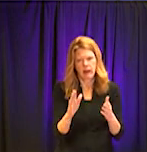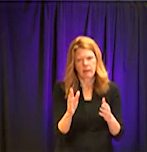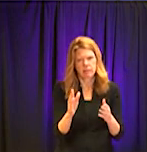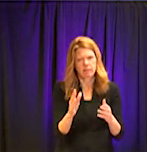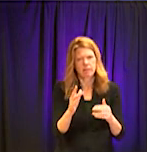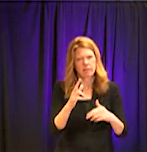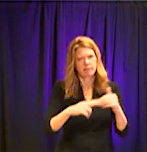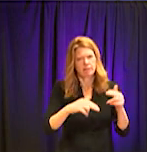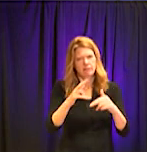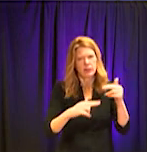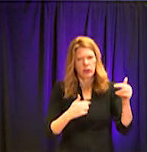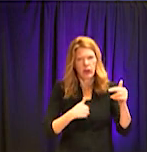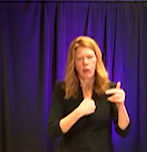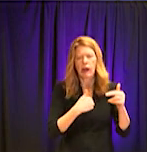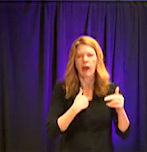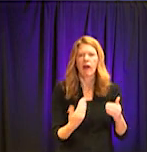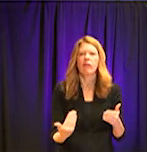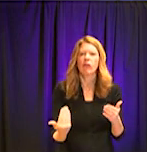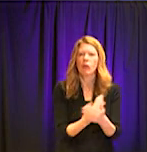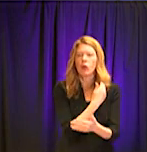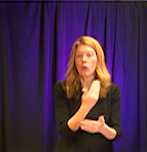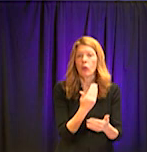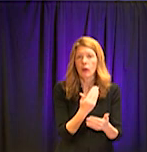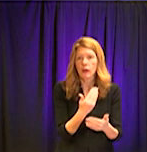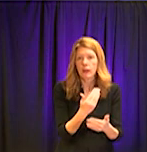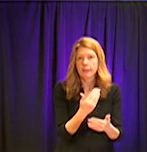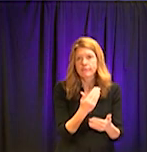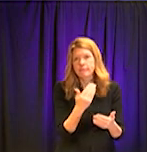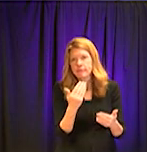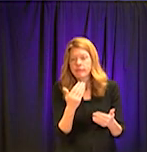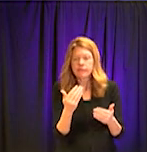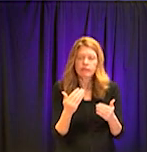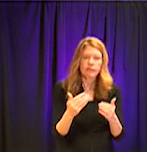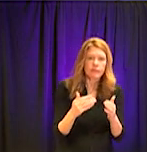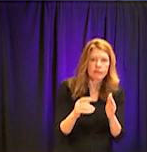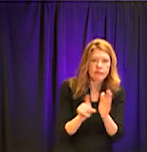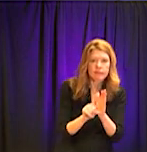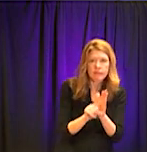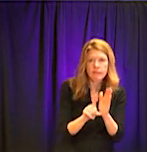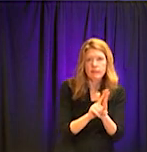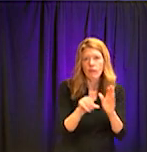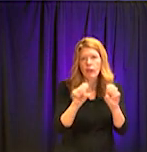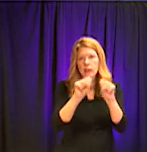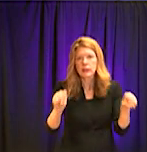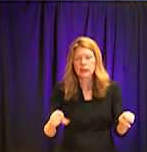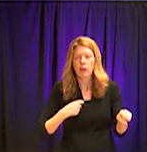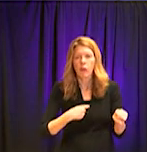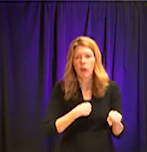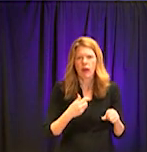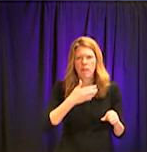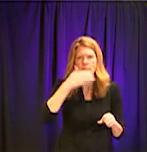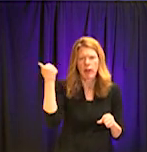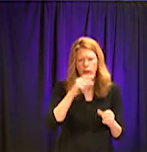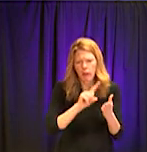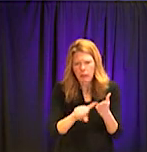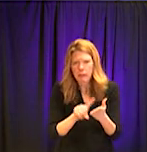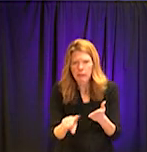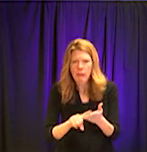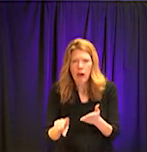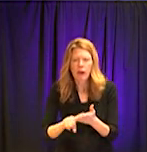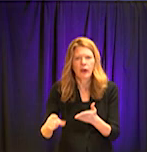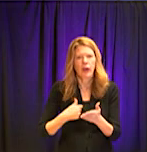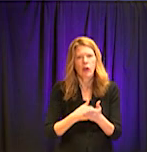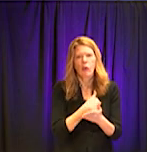brand new security system, a brand new plant control system, so we can effectively monitor and operate the treatment plant with lower